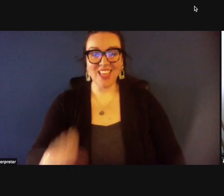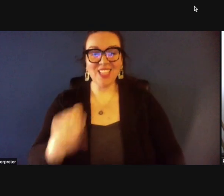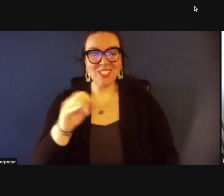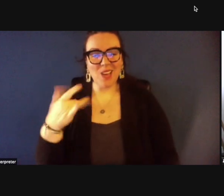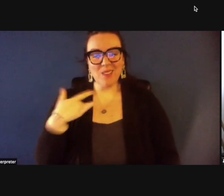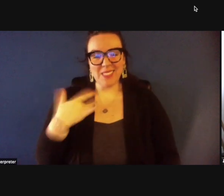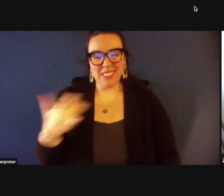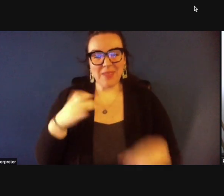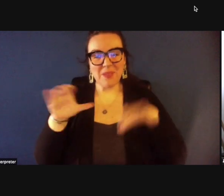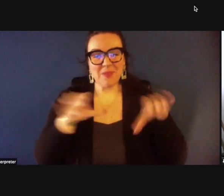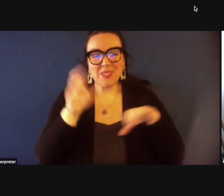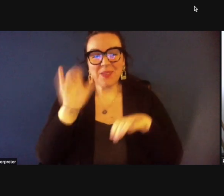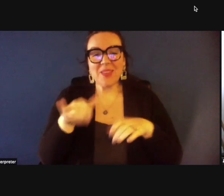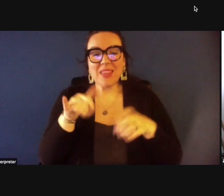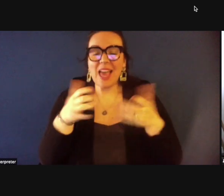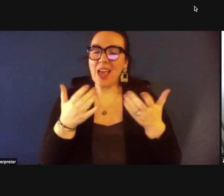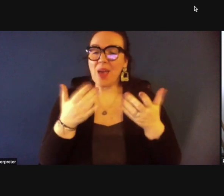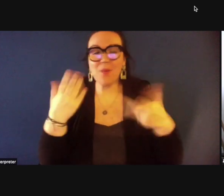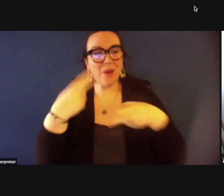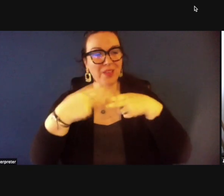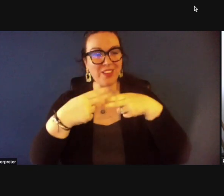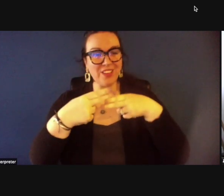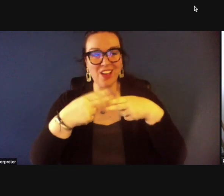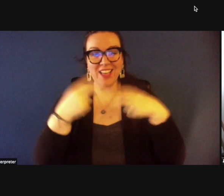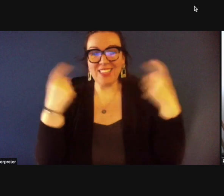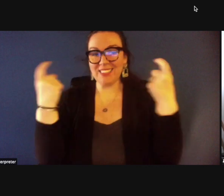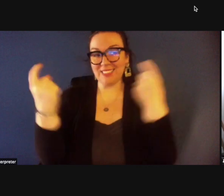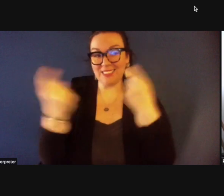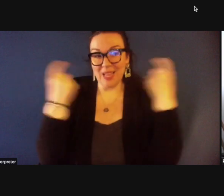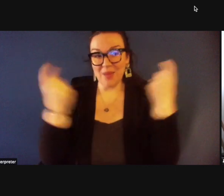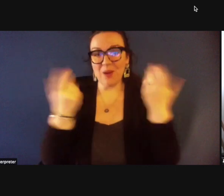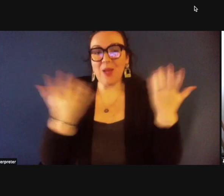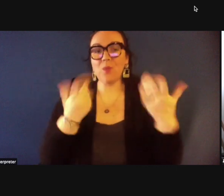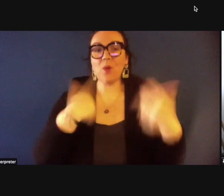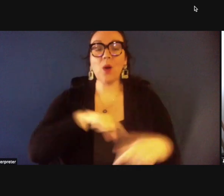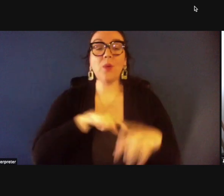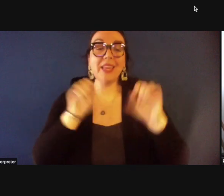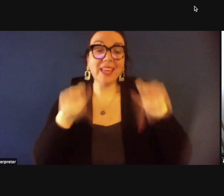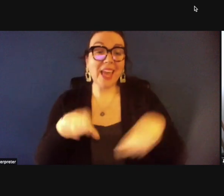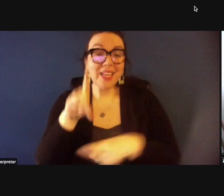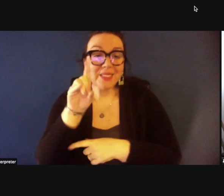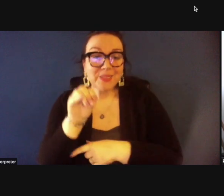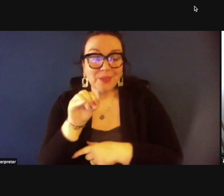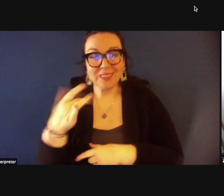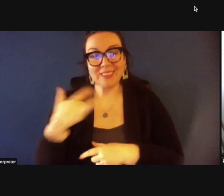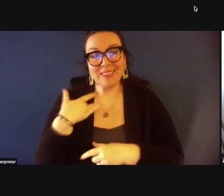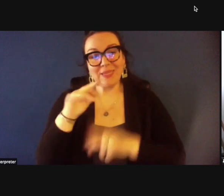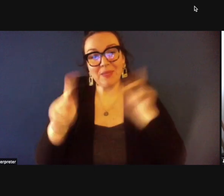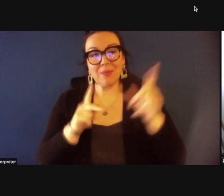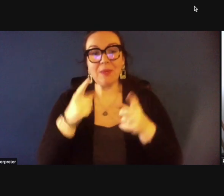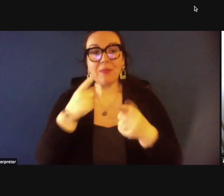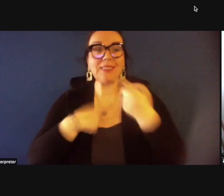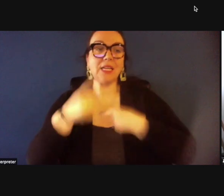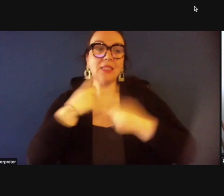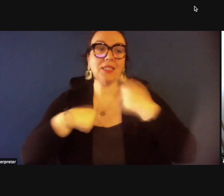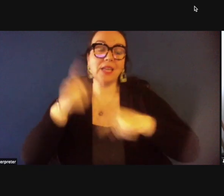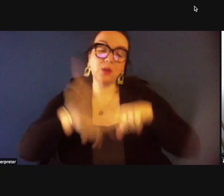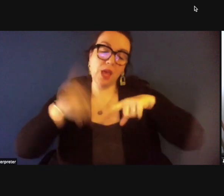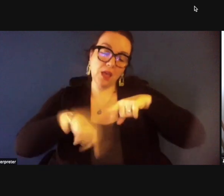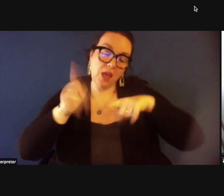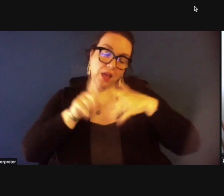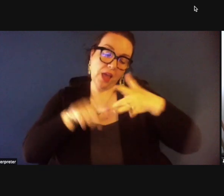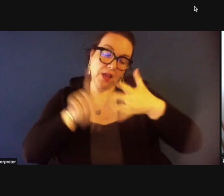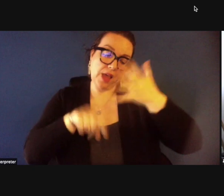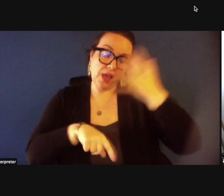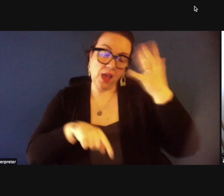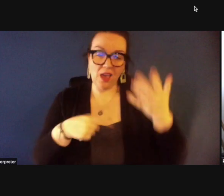do that as a way what we call it is celebrating what we can do because usually people just tell us what we can't do right but there's lots